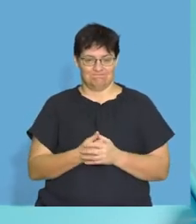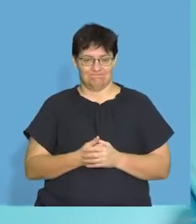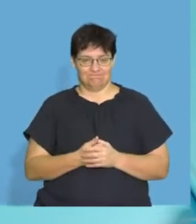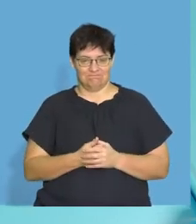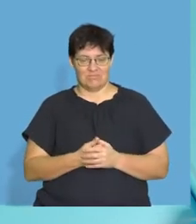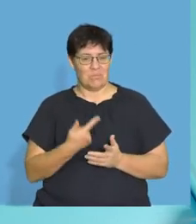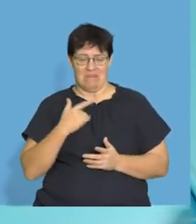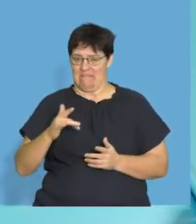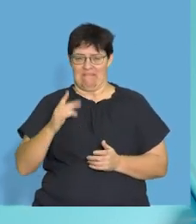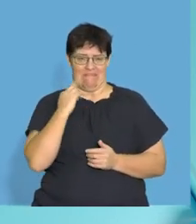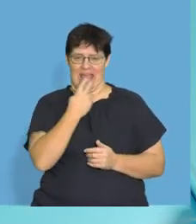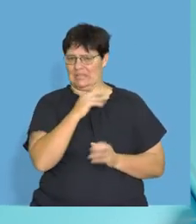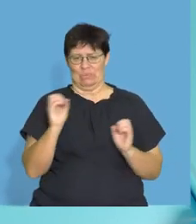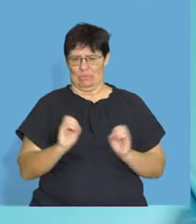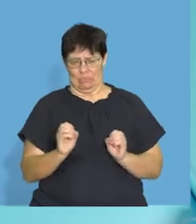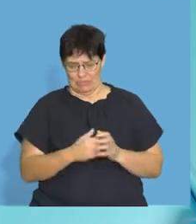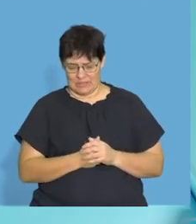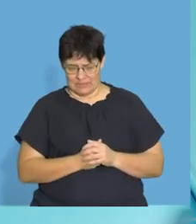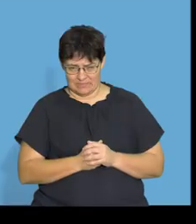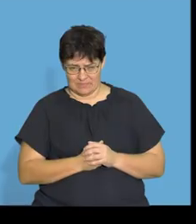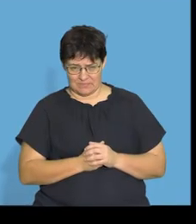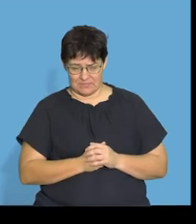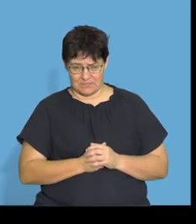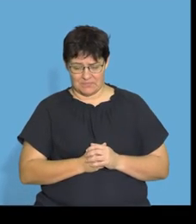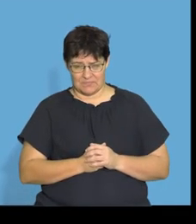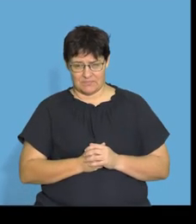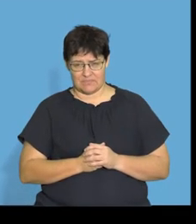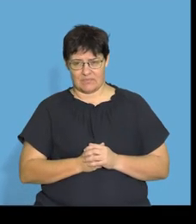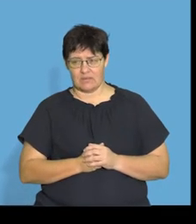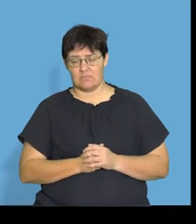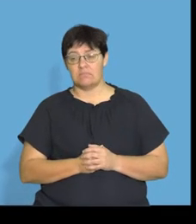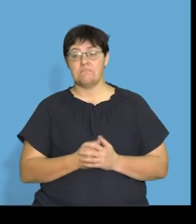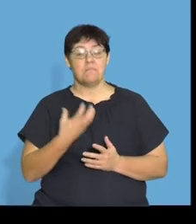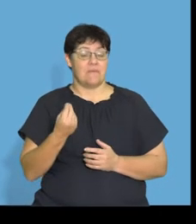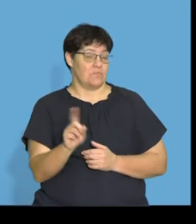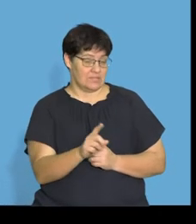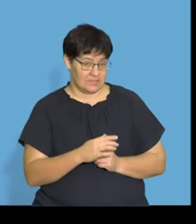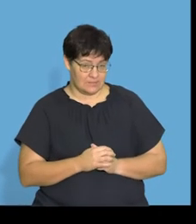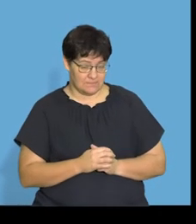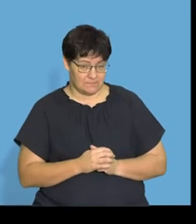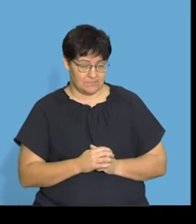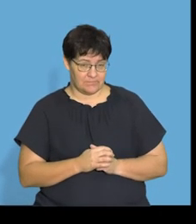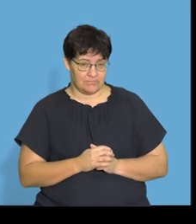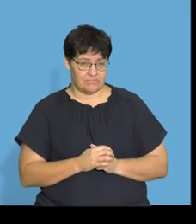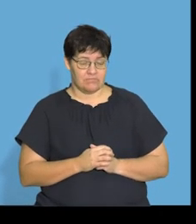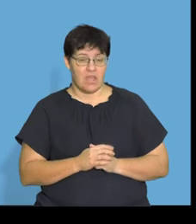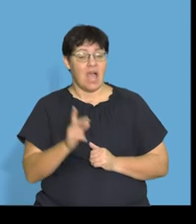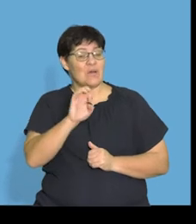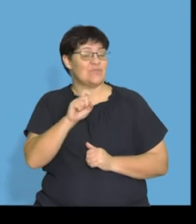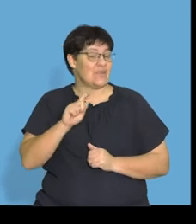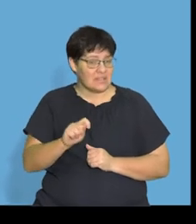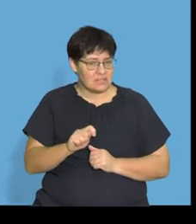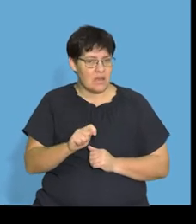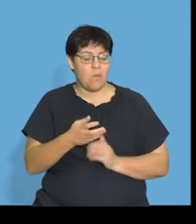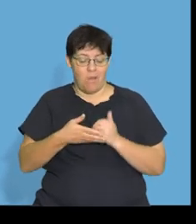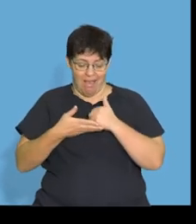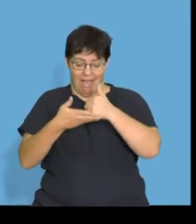really important. It's not really pleasant for anybody who's got that condition. Okay, so what we have here, guys, is vitamins are going